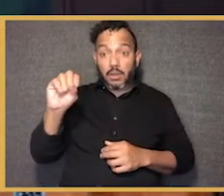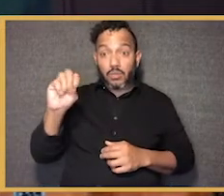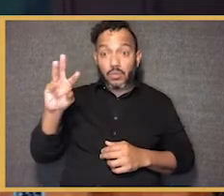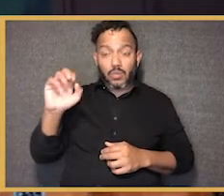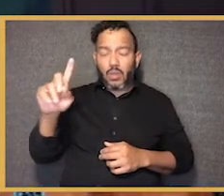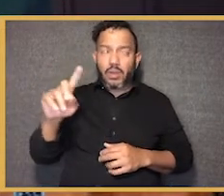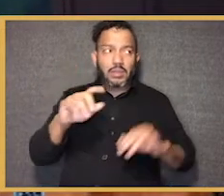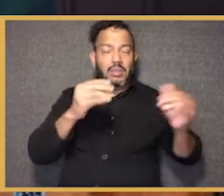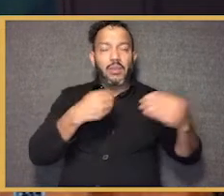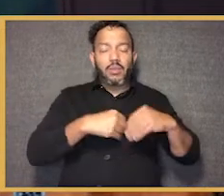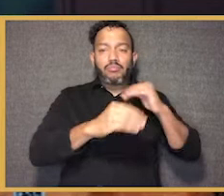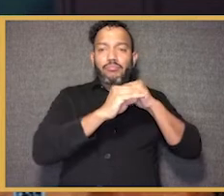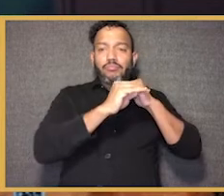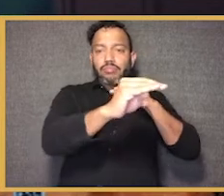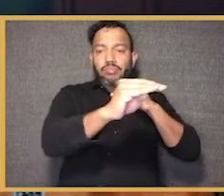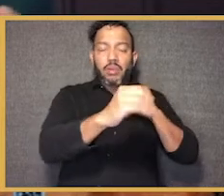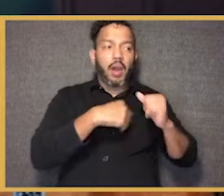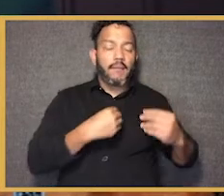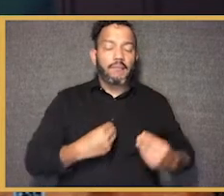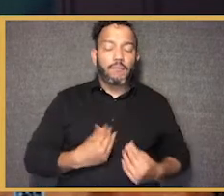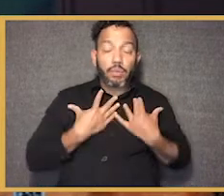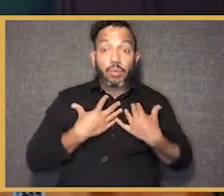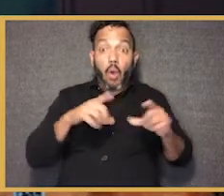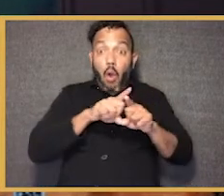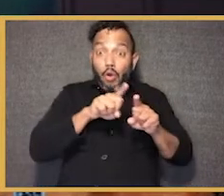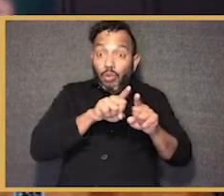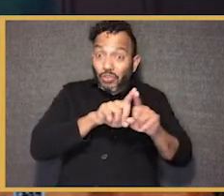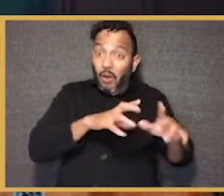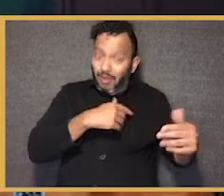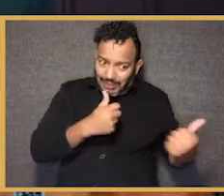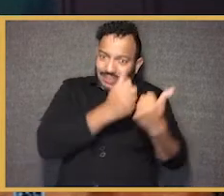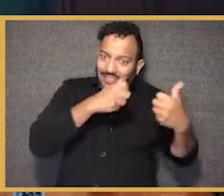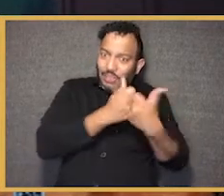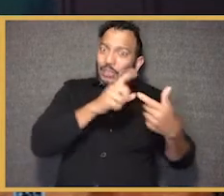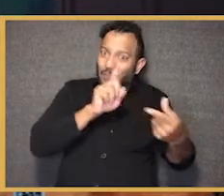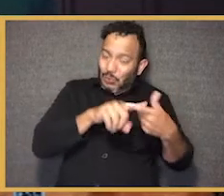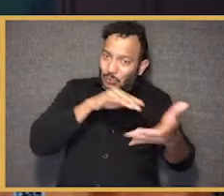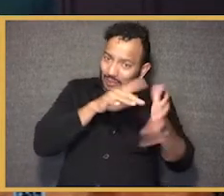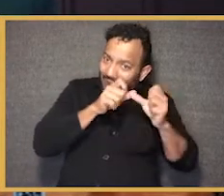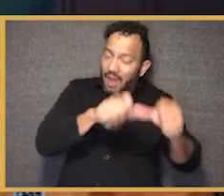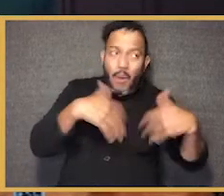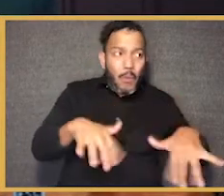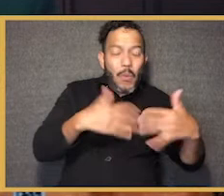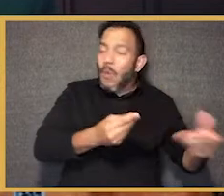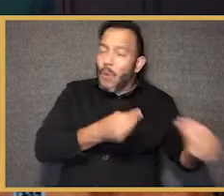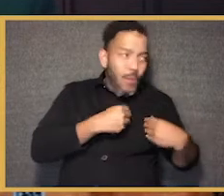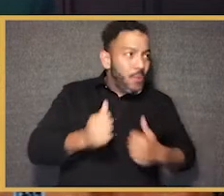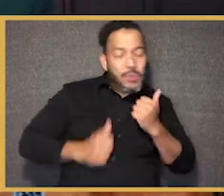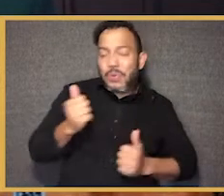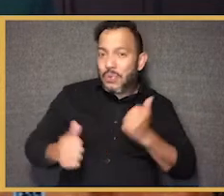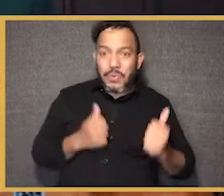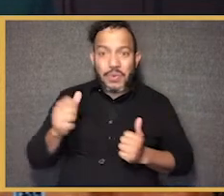stability, consistency. It was a space that was nurturing, challenging, academically rigorous. We